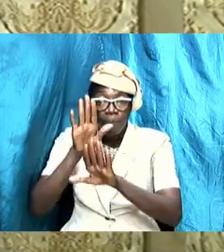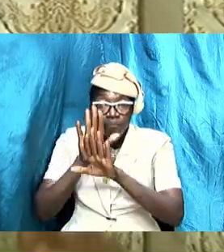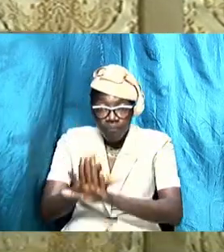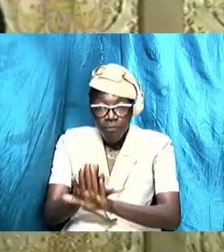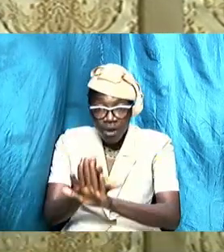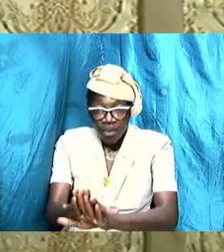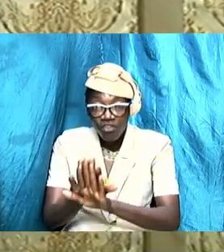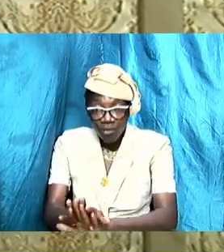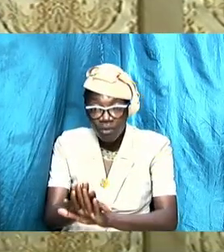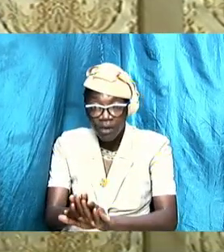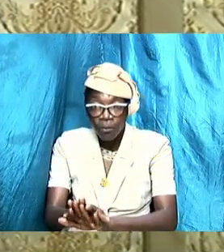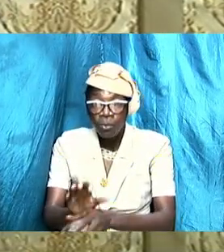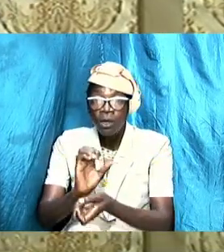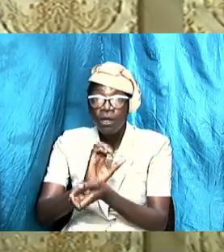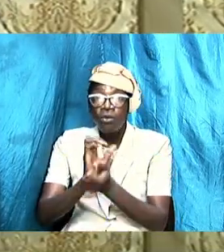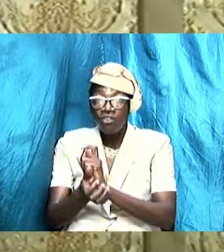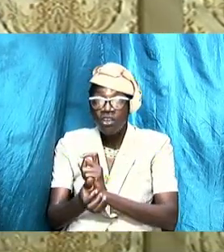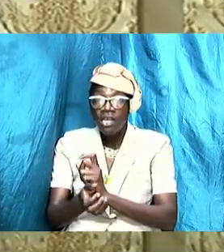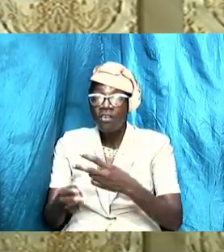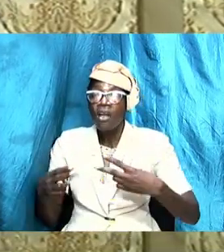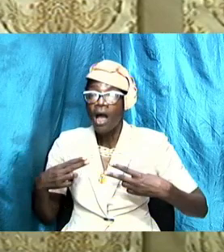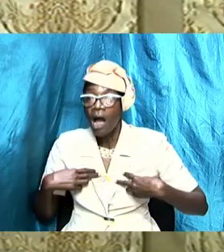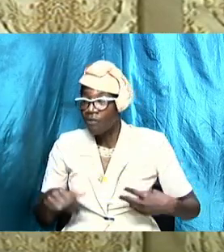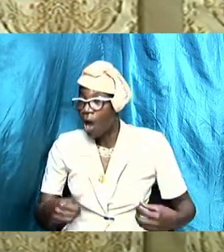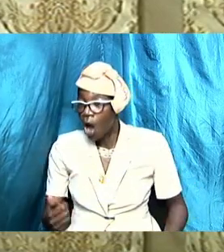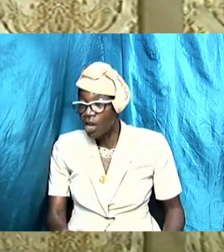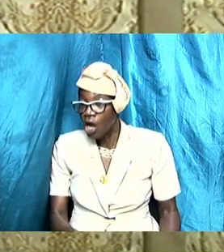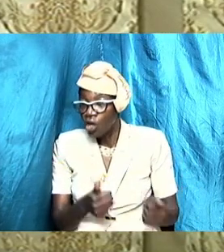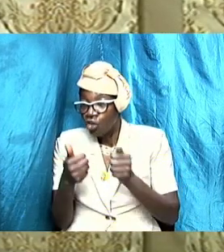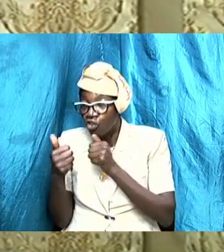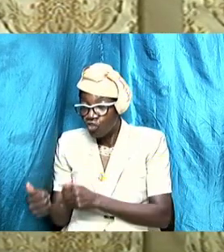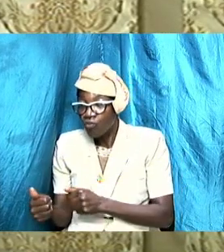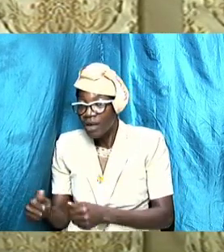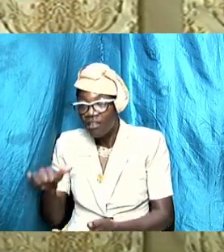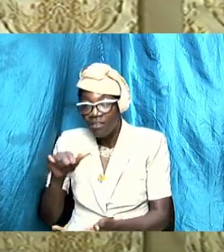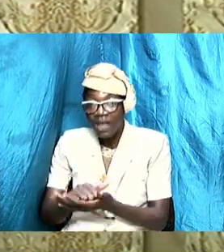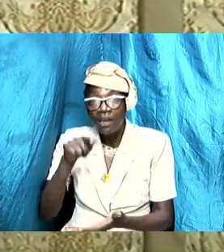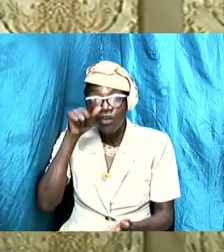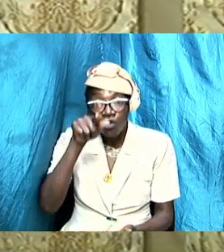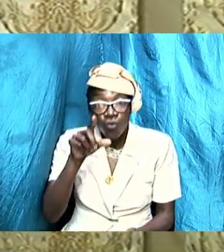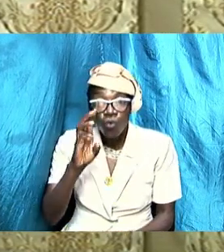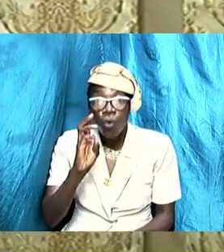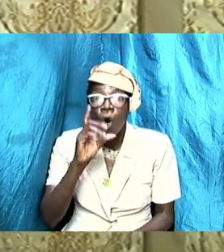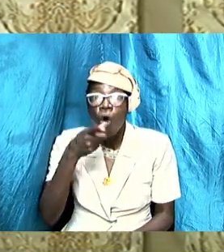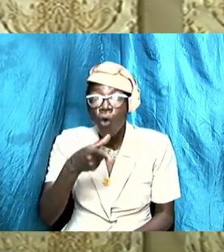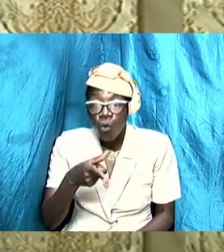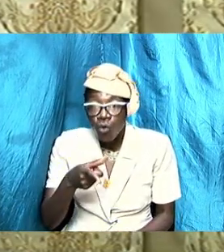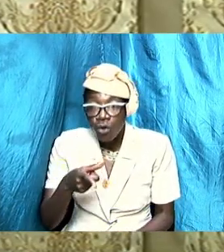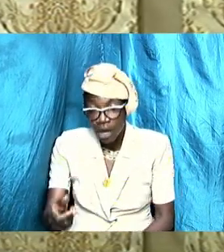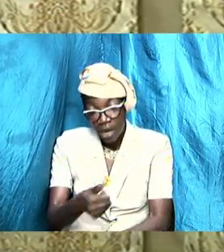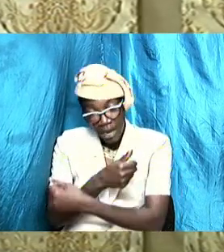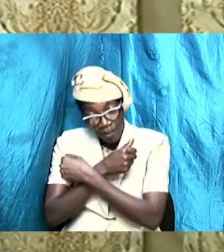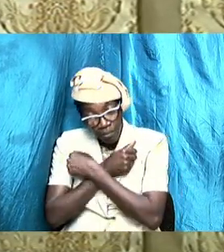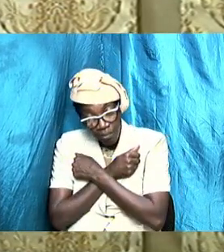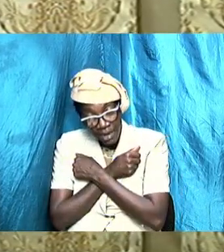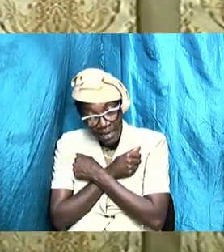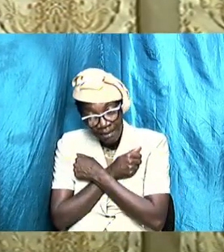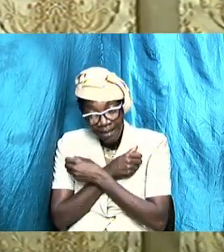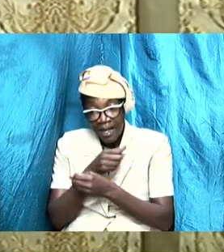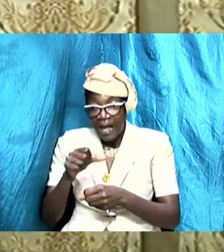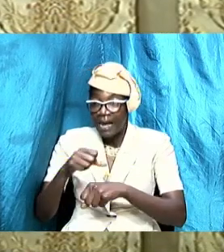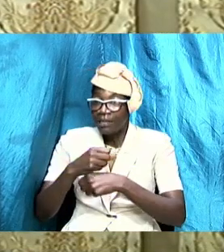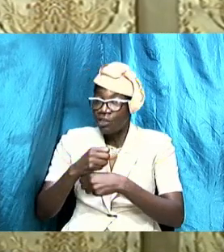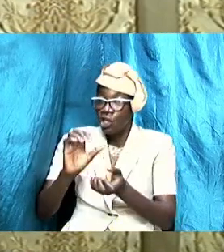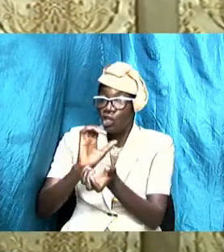he has so many other strengths that you could embrace and then make adjustment to your own self